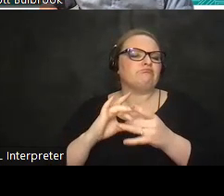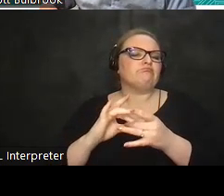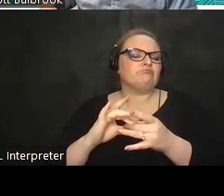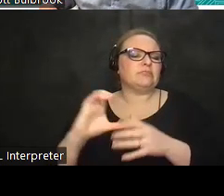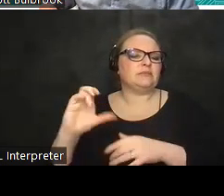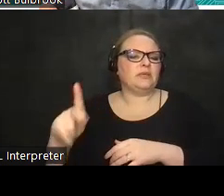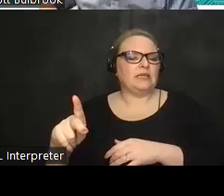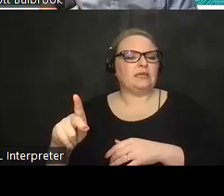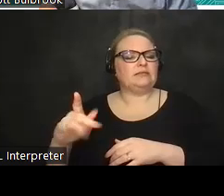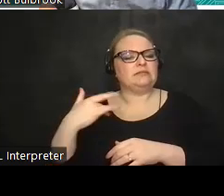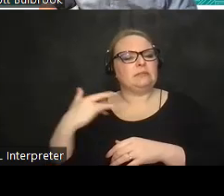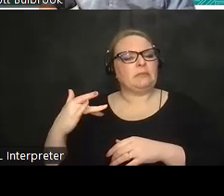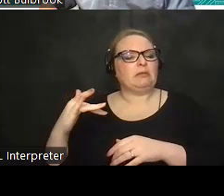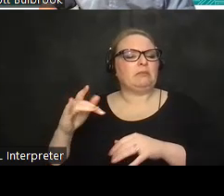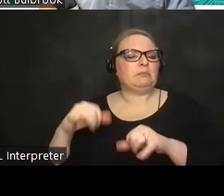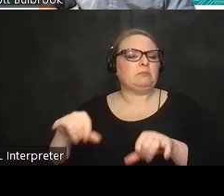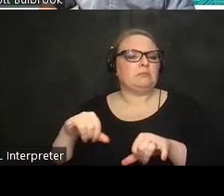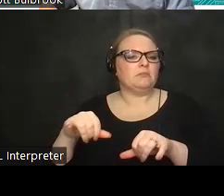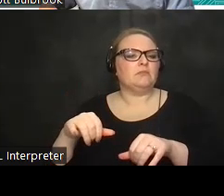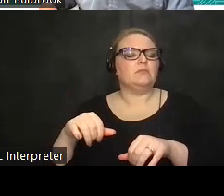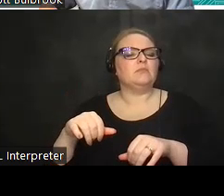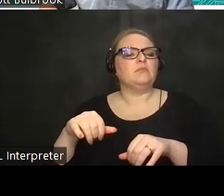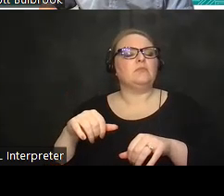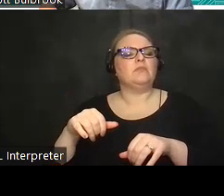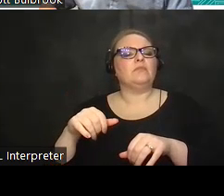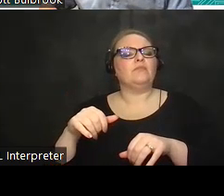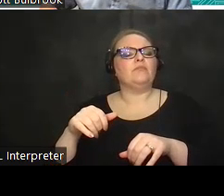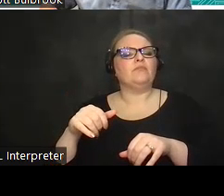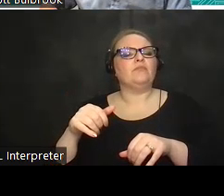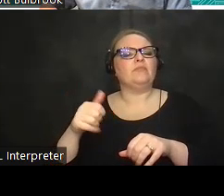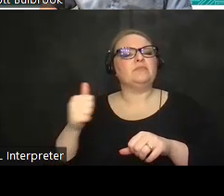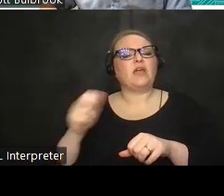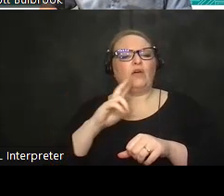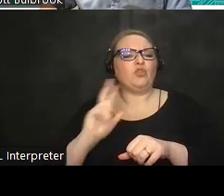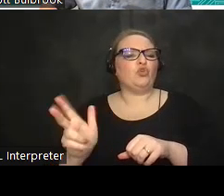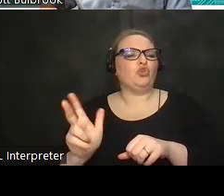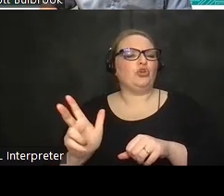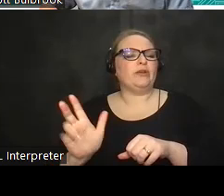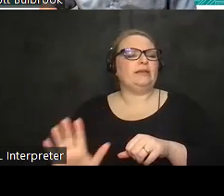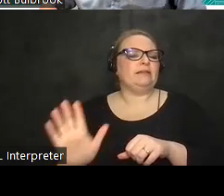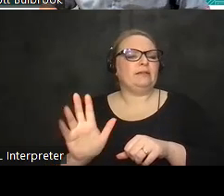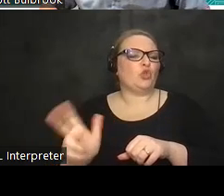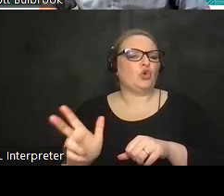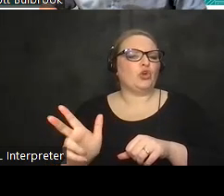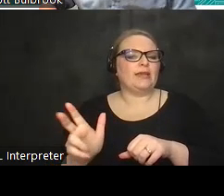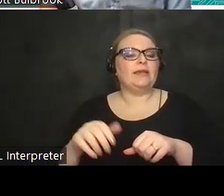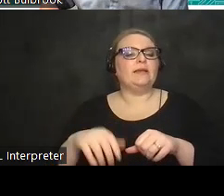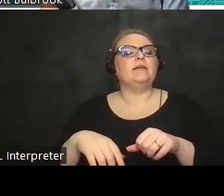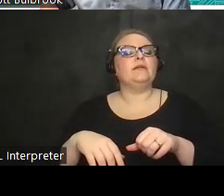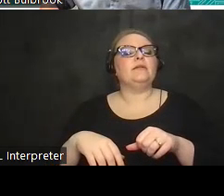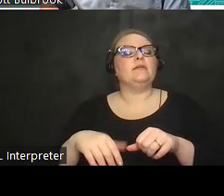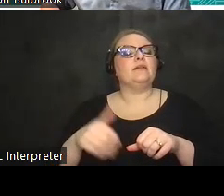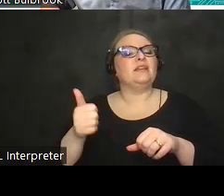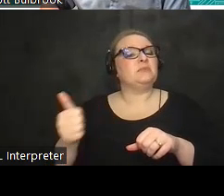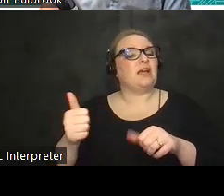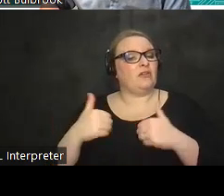so since he's he's um he's in his 30s anyway um and since he was very very